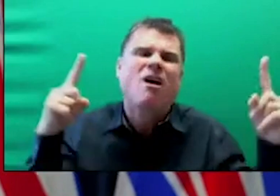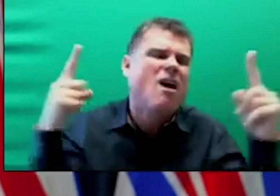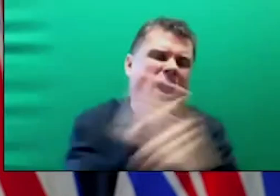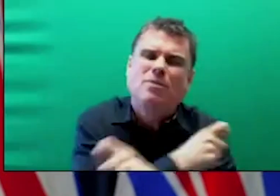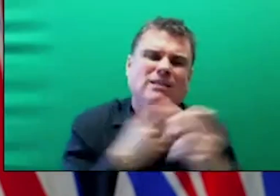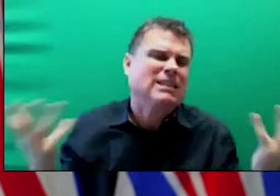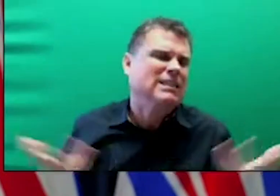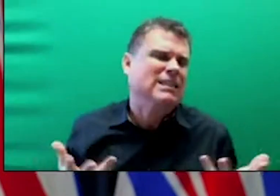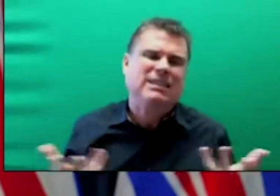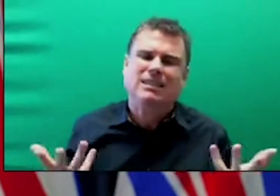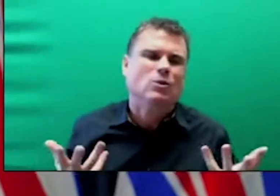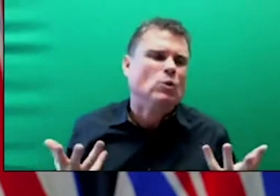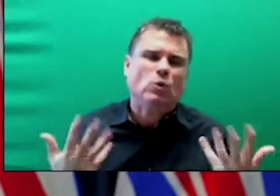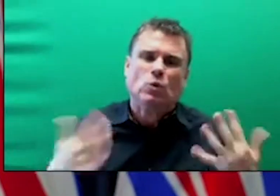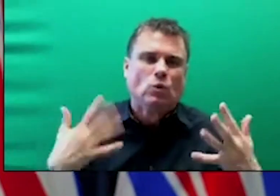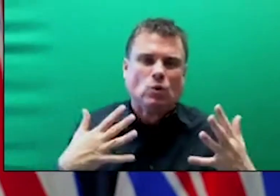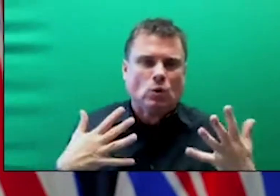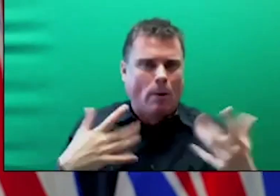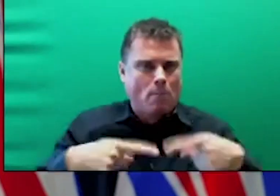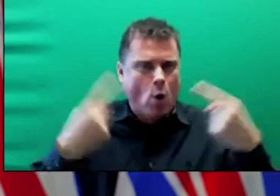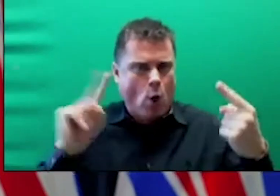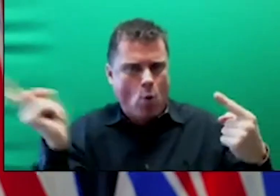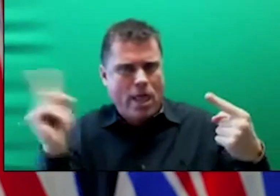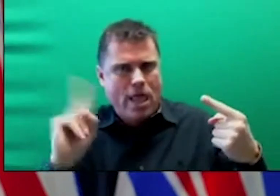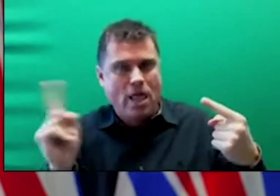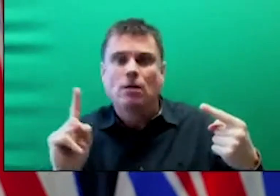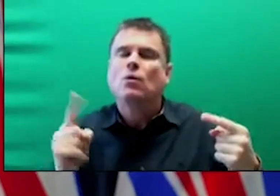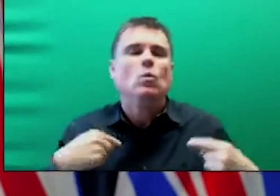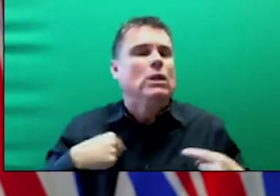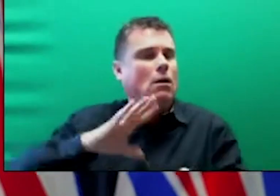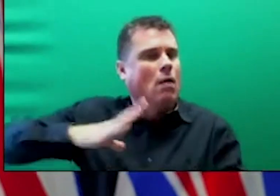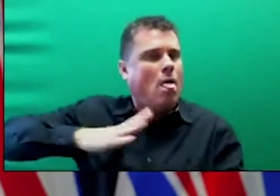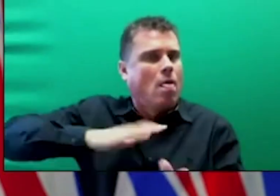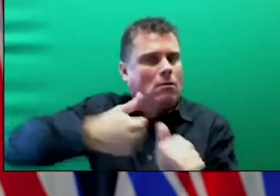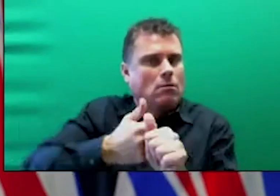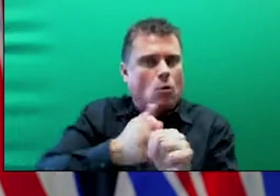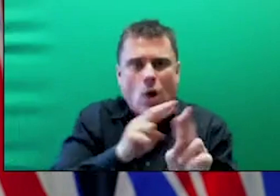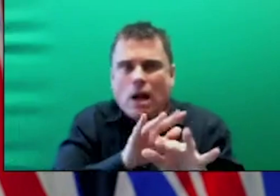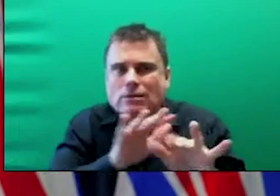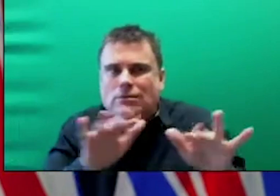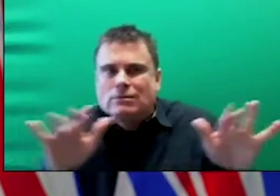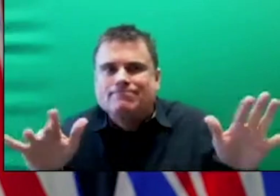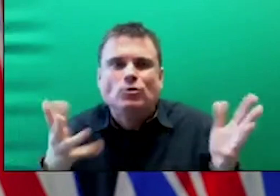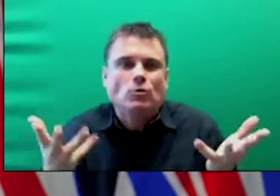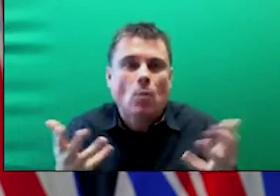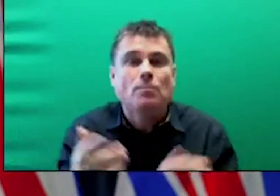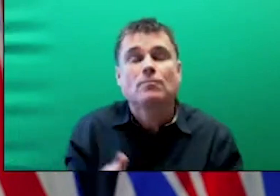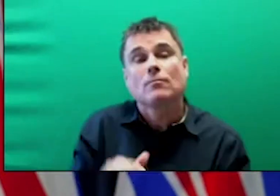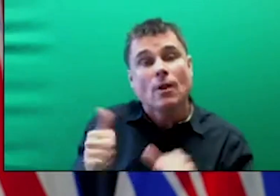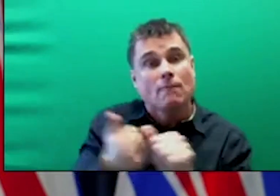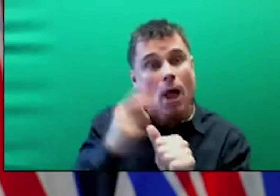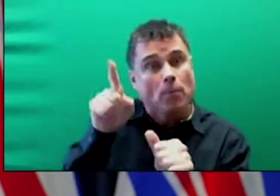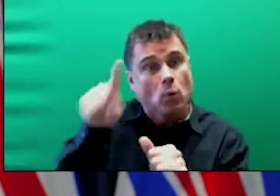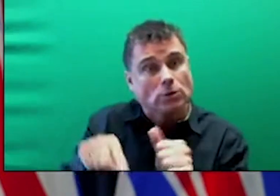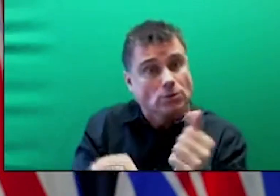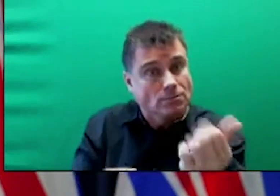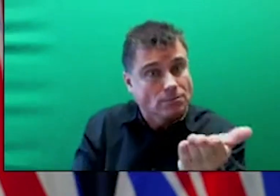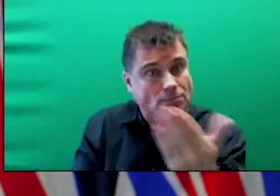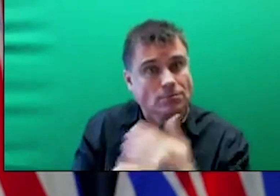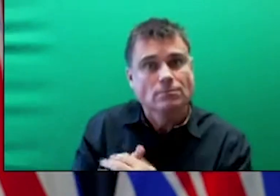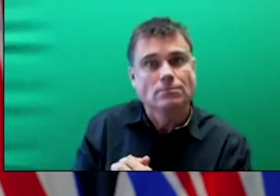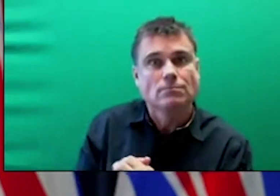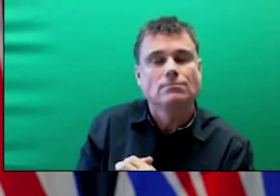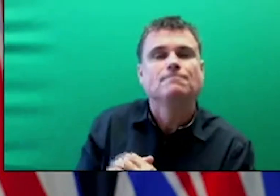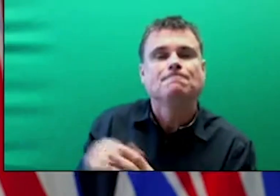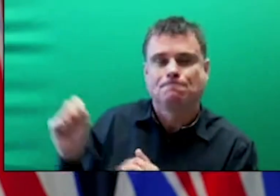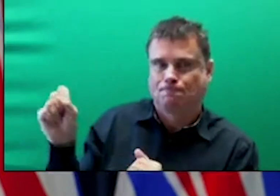2021 games in Tokyo. If they are over the age of 16, they would be in a good place to get